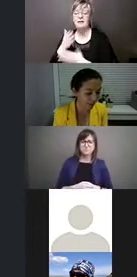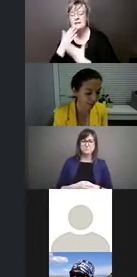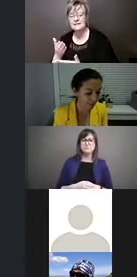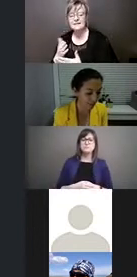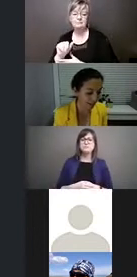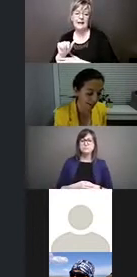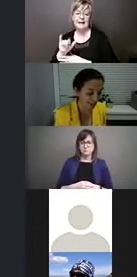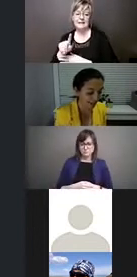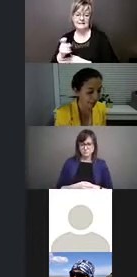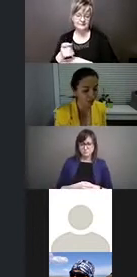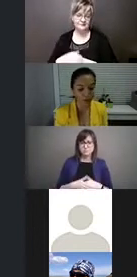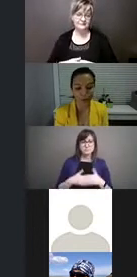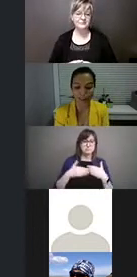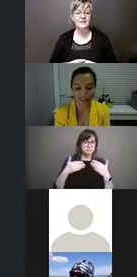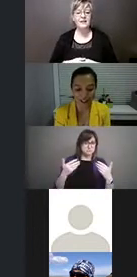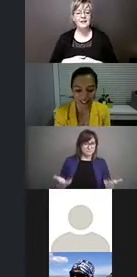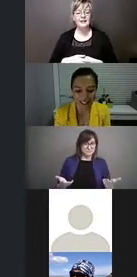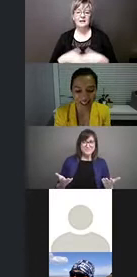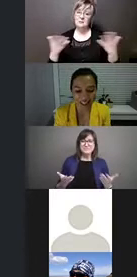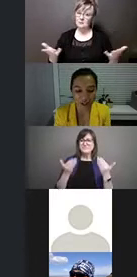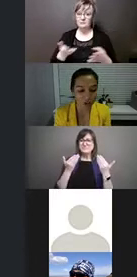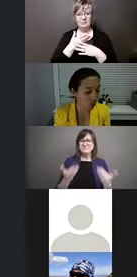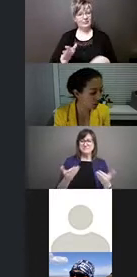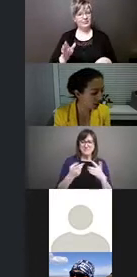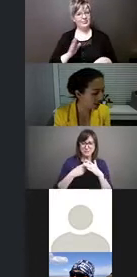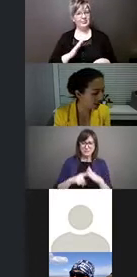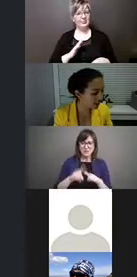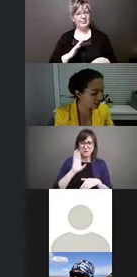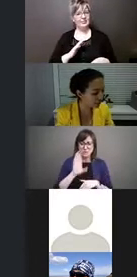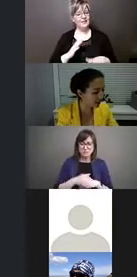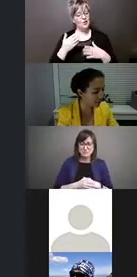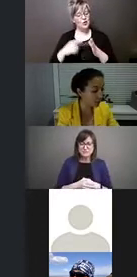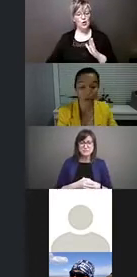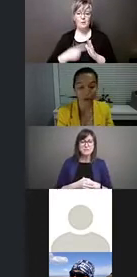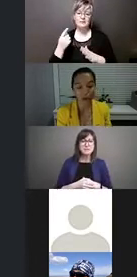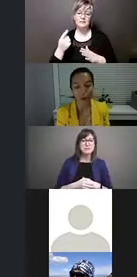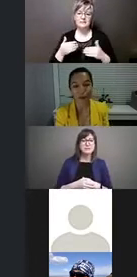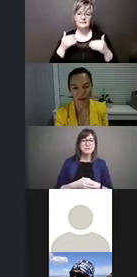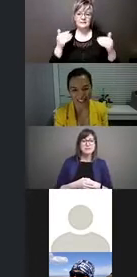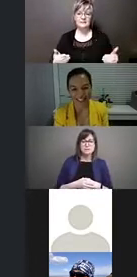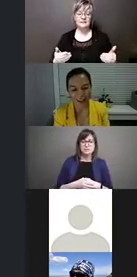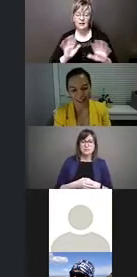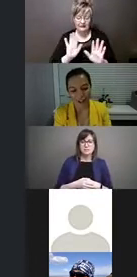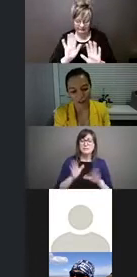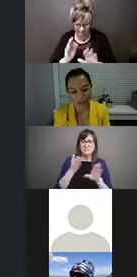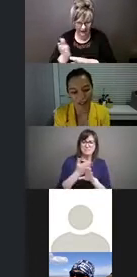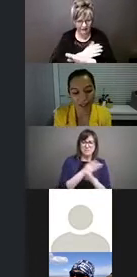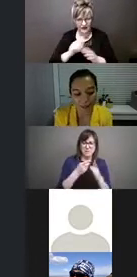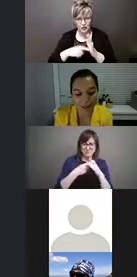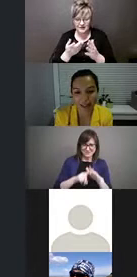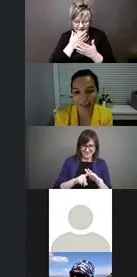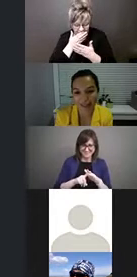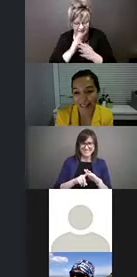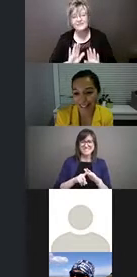And with that, we'll quickly start. So the theme, sorry, before we start, would like to make